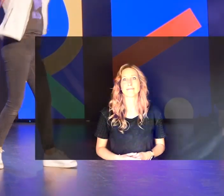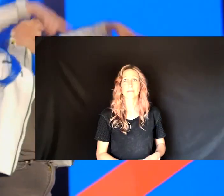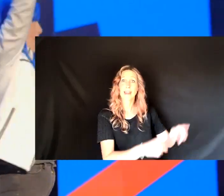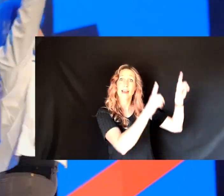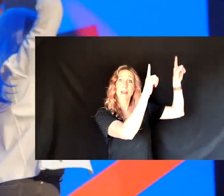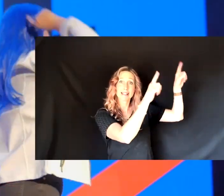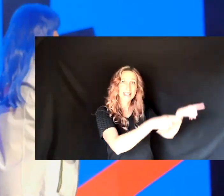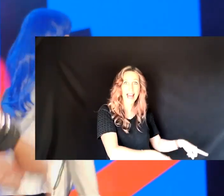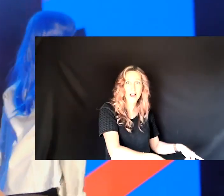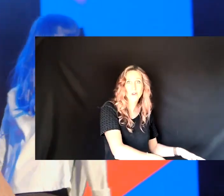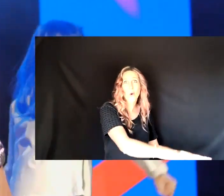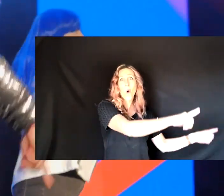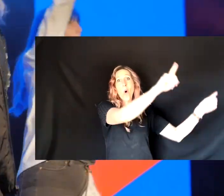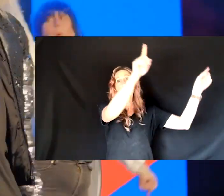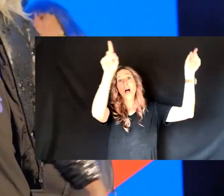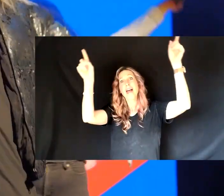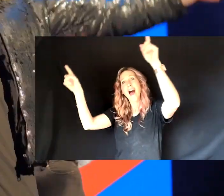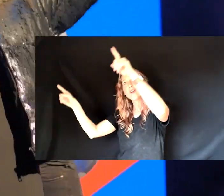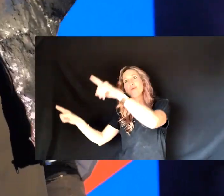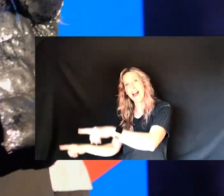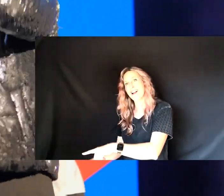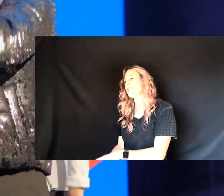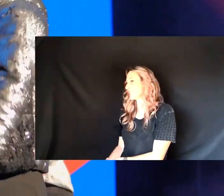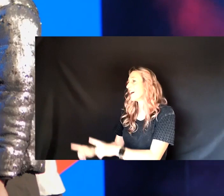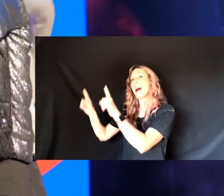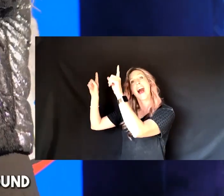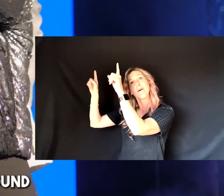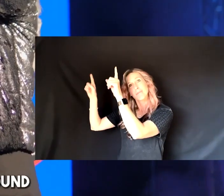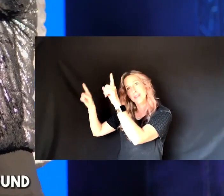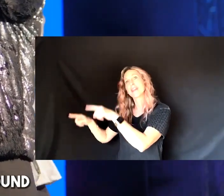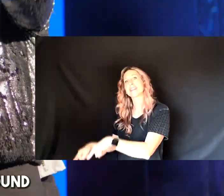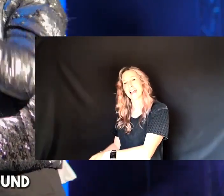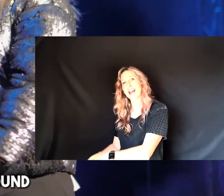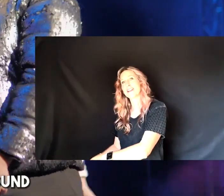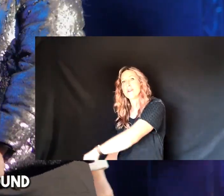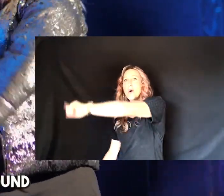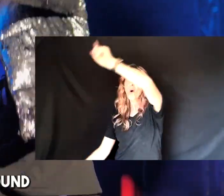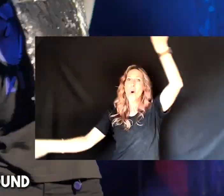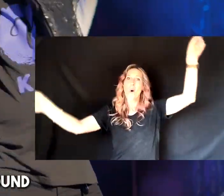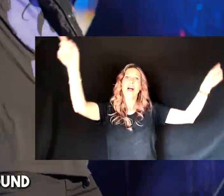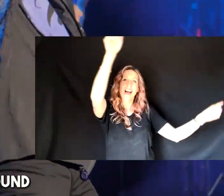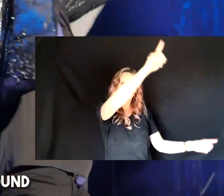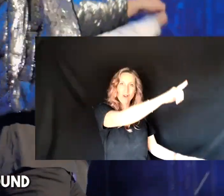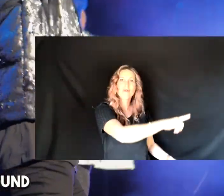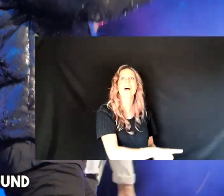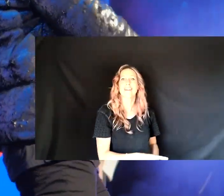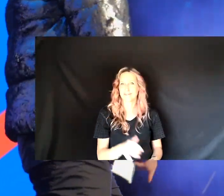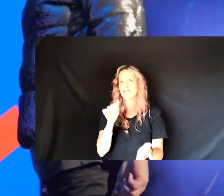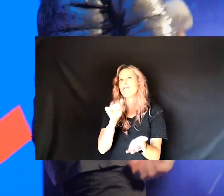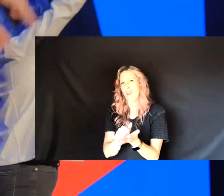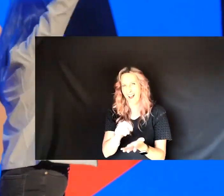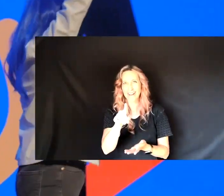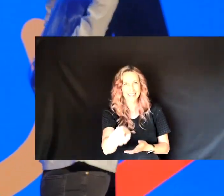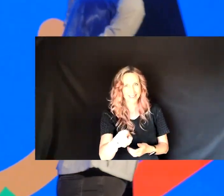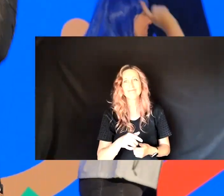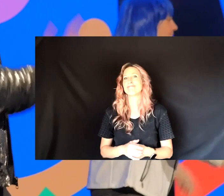Up, down, all around. Up, down, and all around. Yeah, you